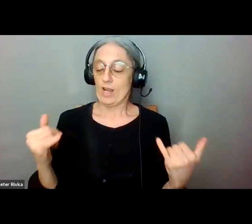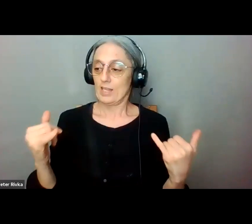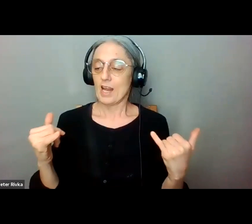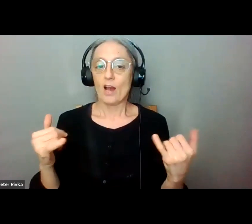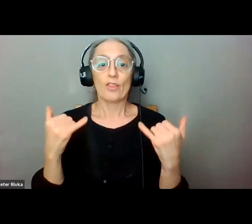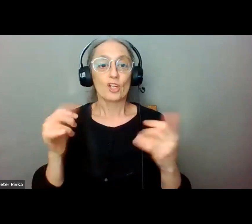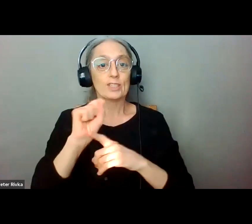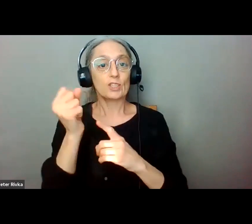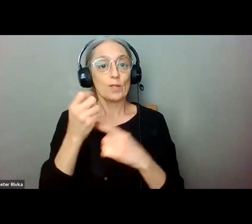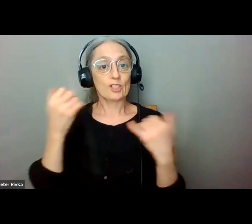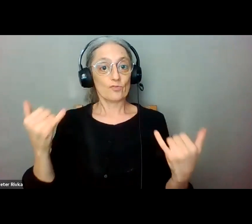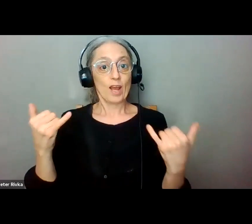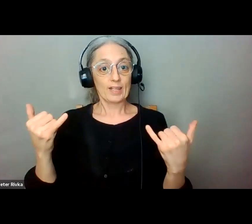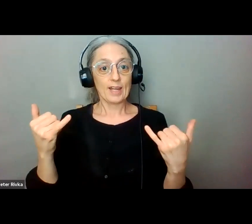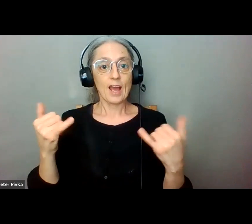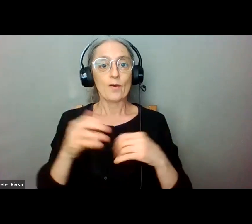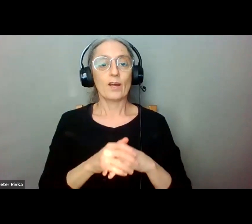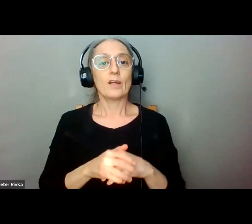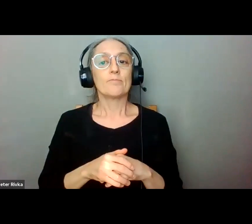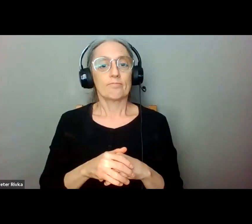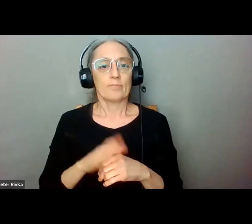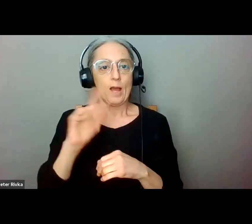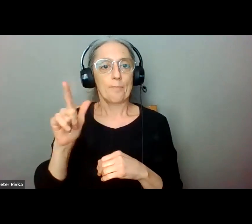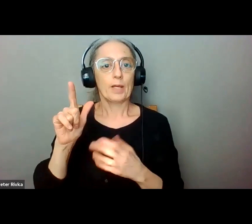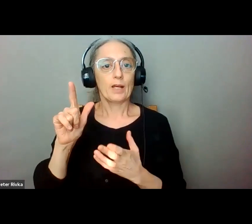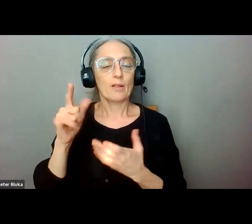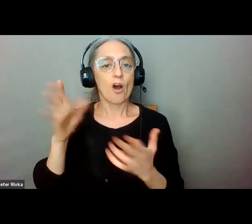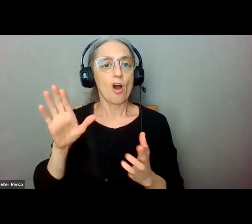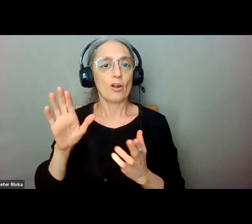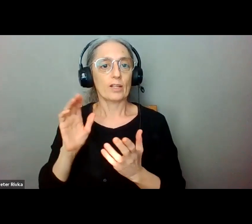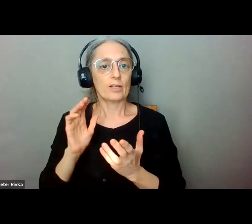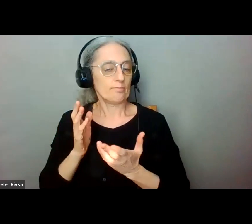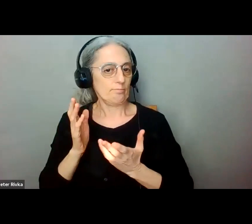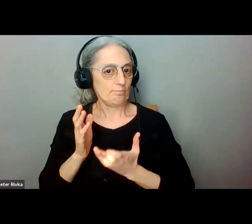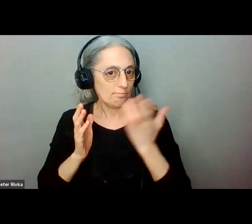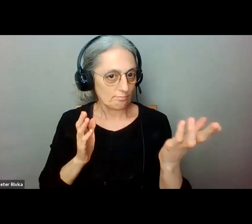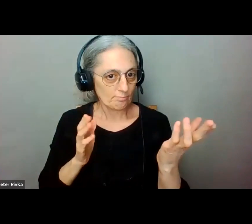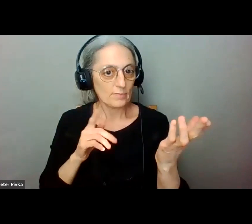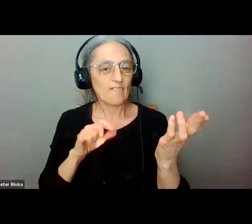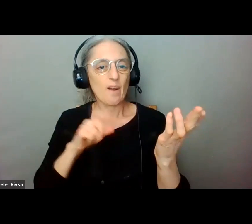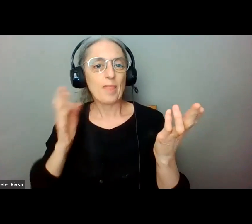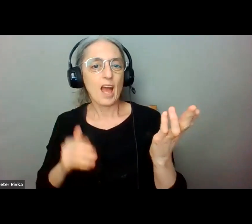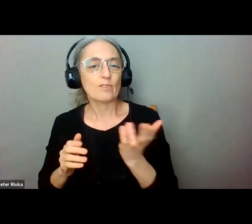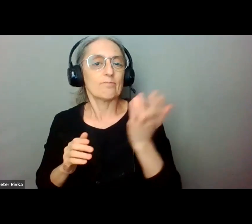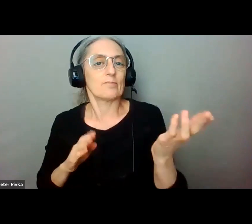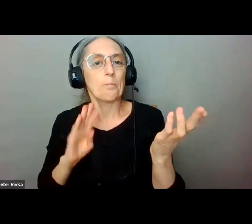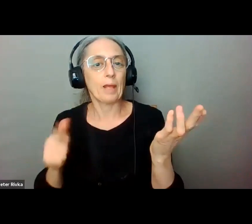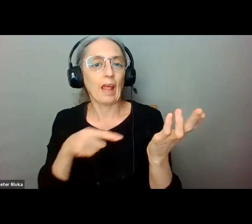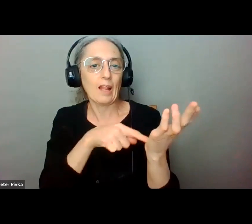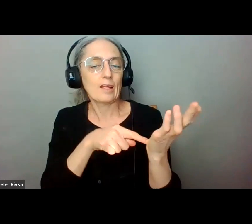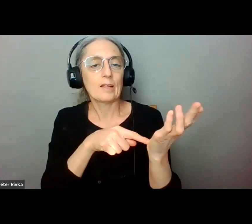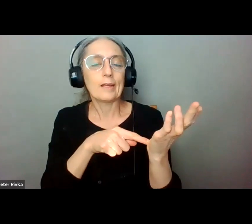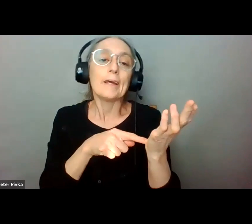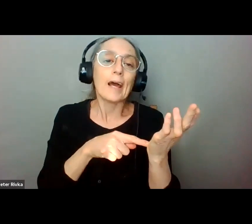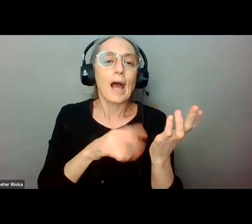situation we have right now is that a bill has been advanced from the house um without going into a minute